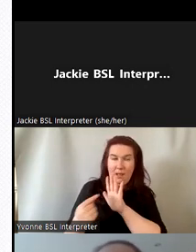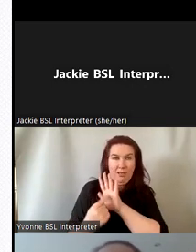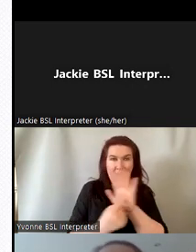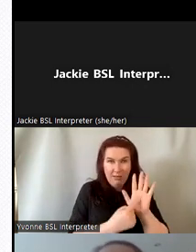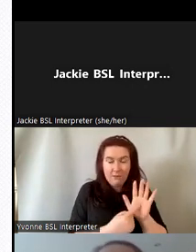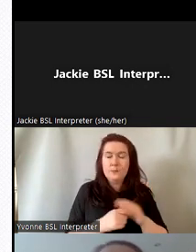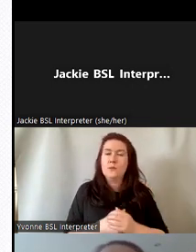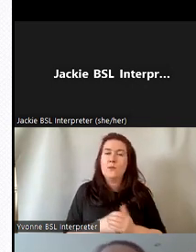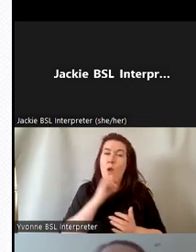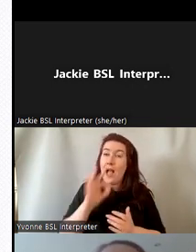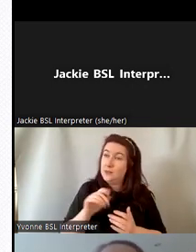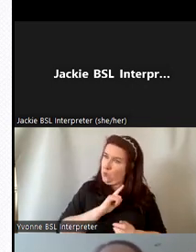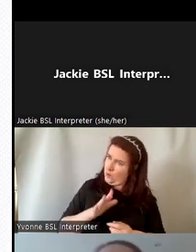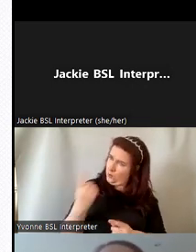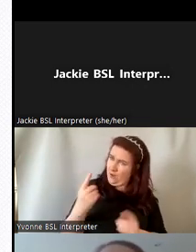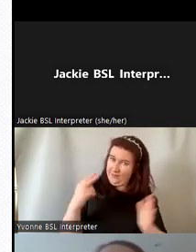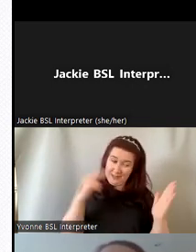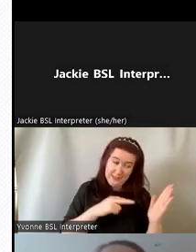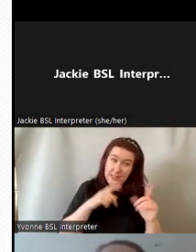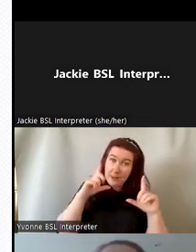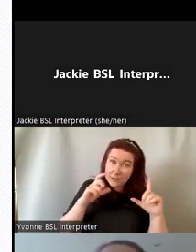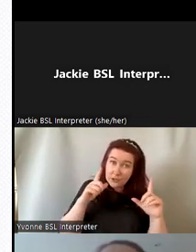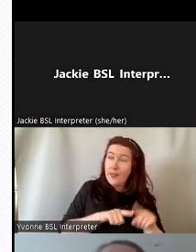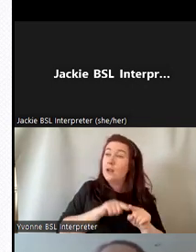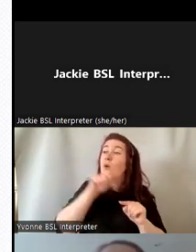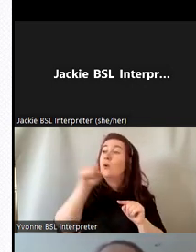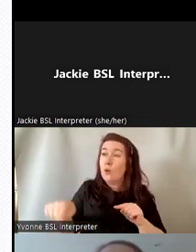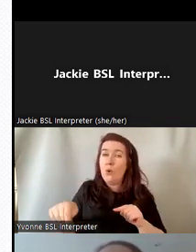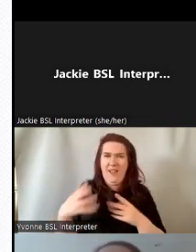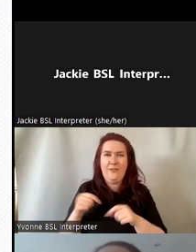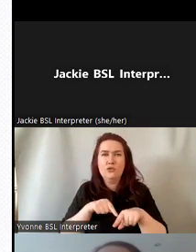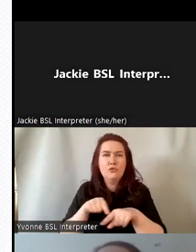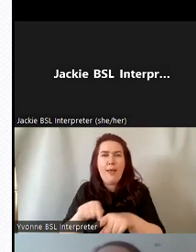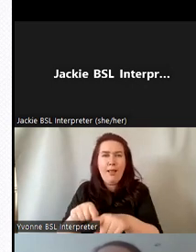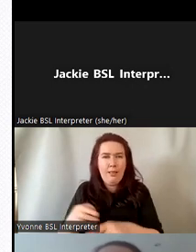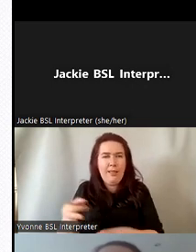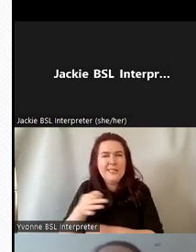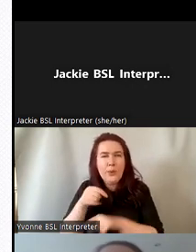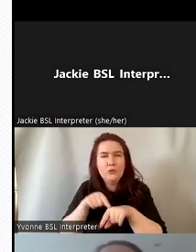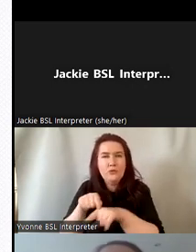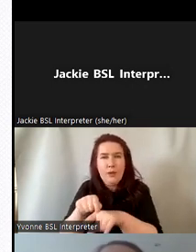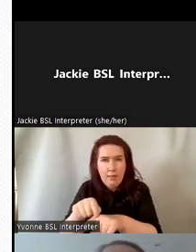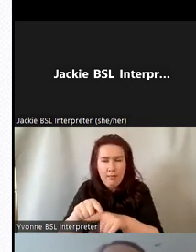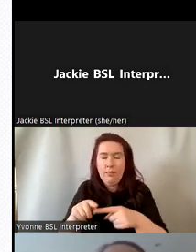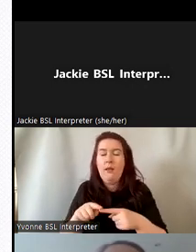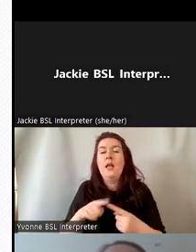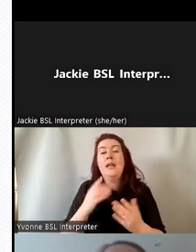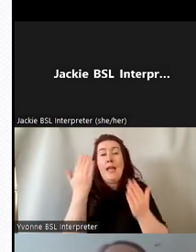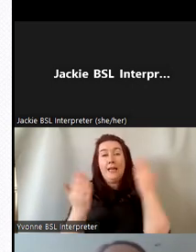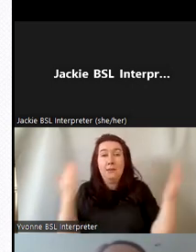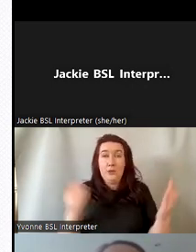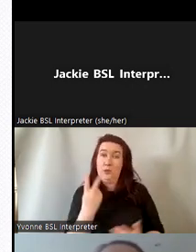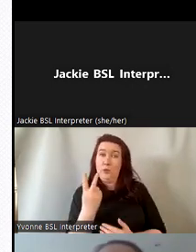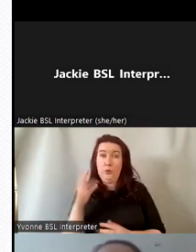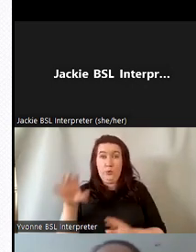to visit those places themselves via a town trail and that we had the exhibition open in two venues and